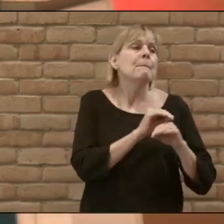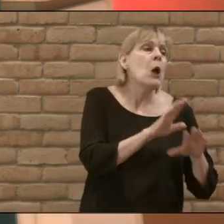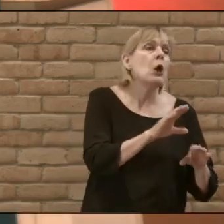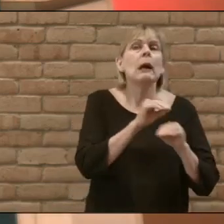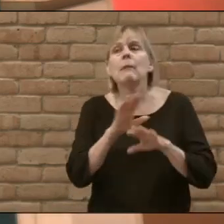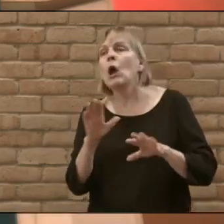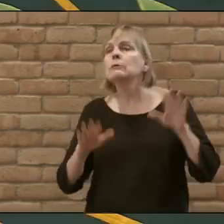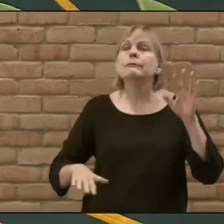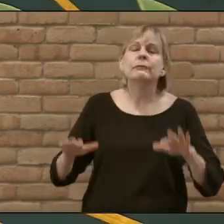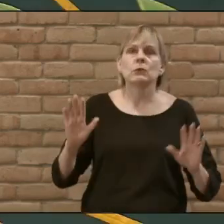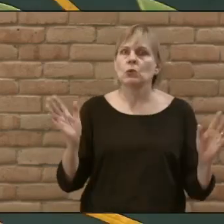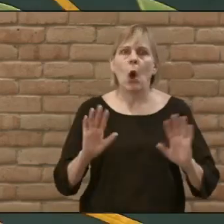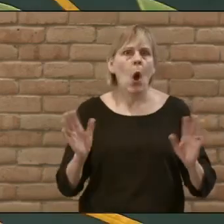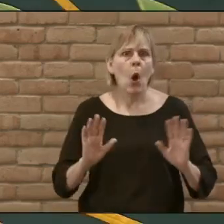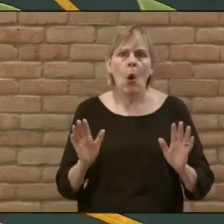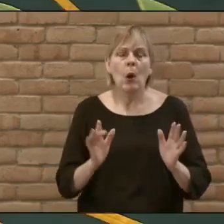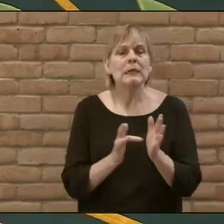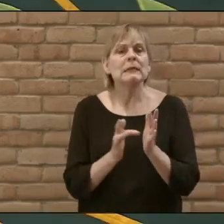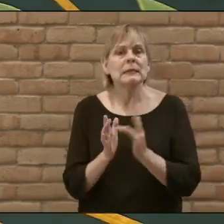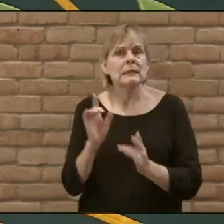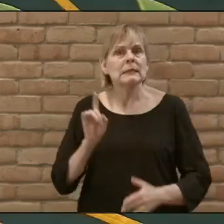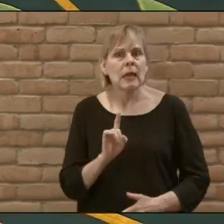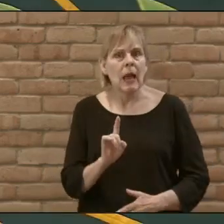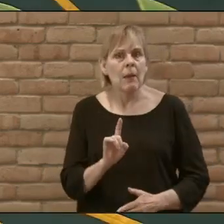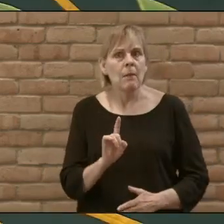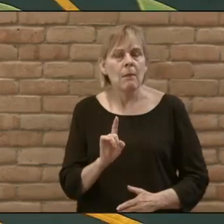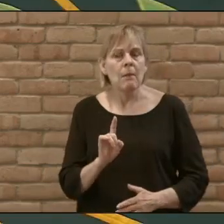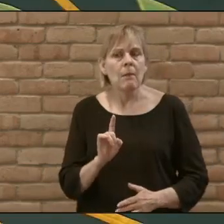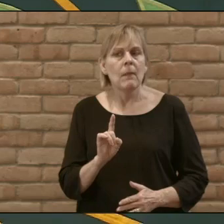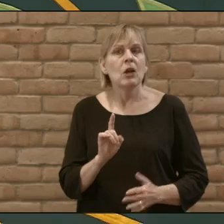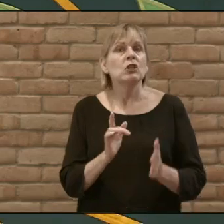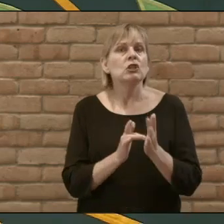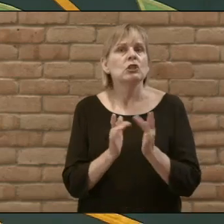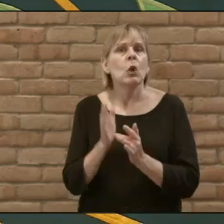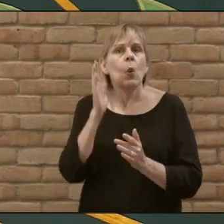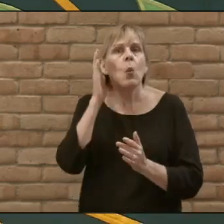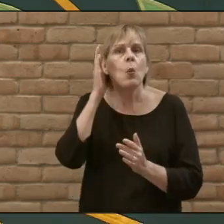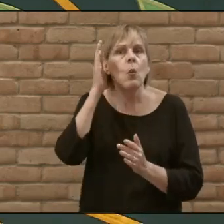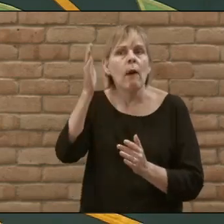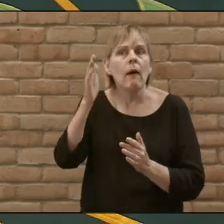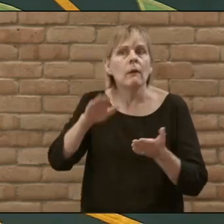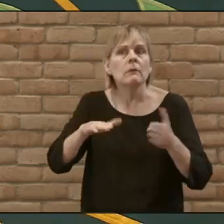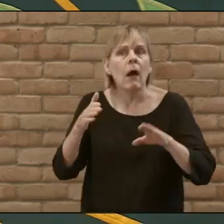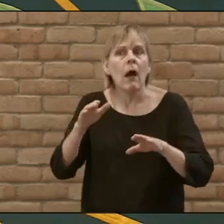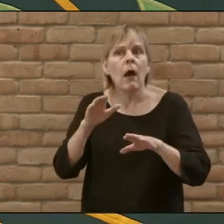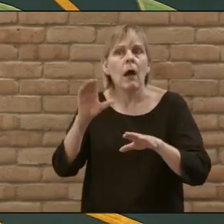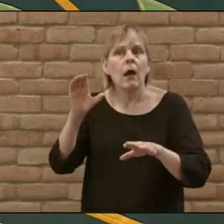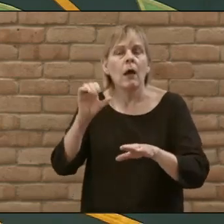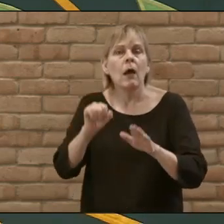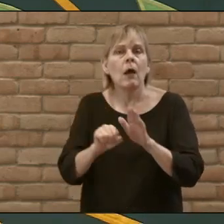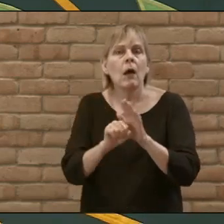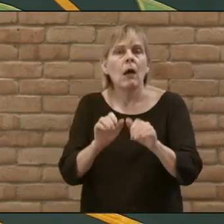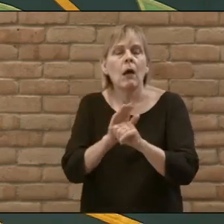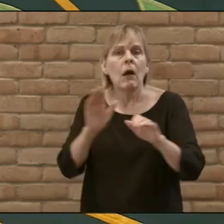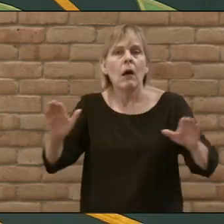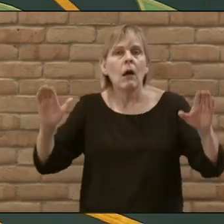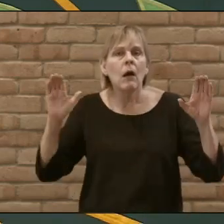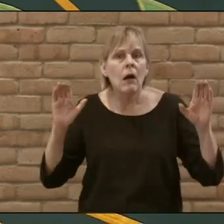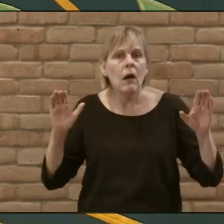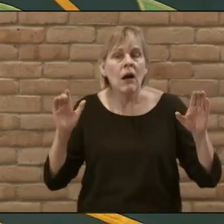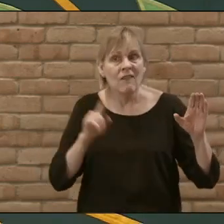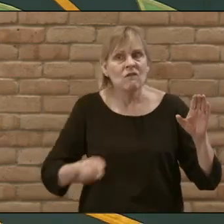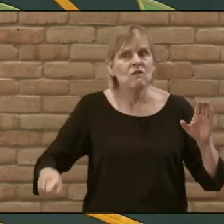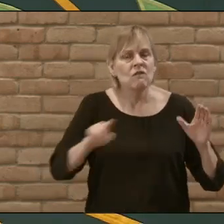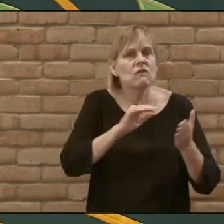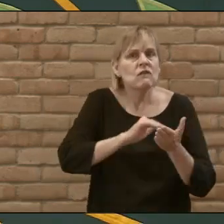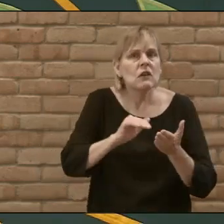healings he came to give his life on the cross for your forgiveness and the healings and